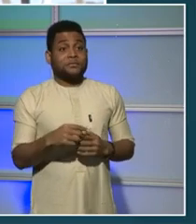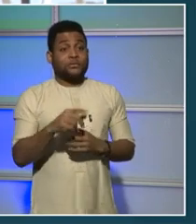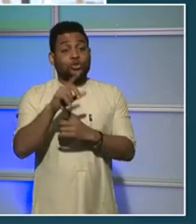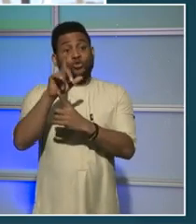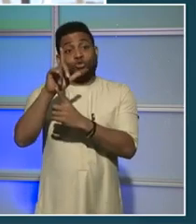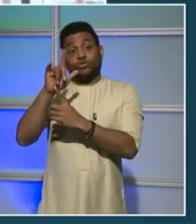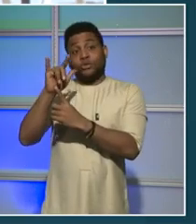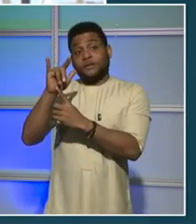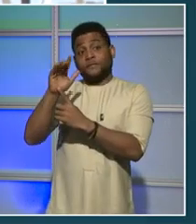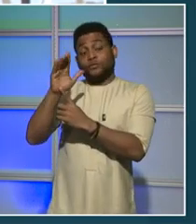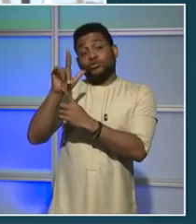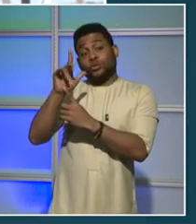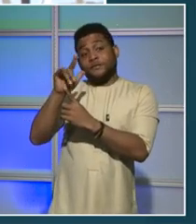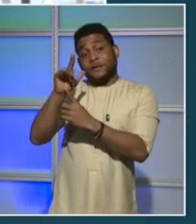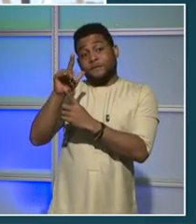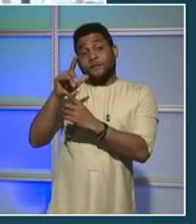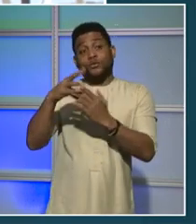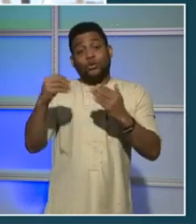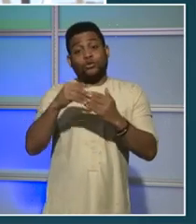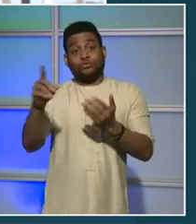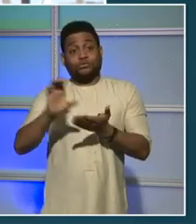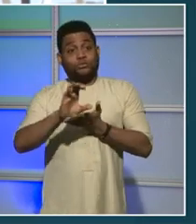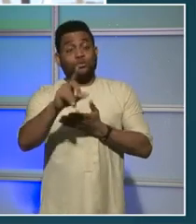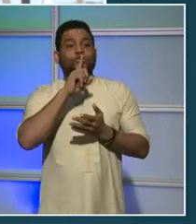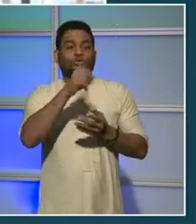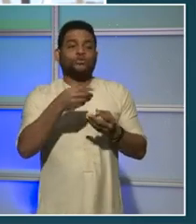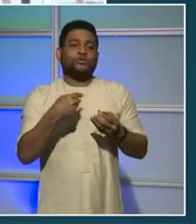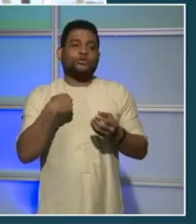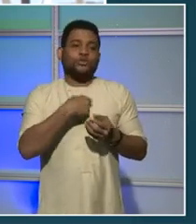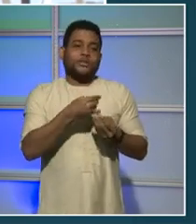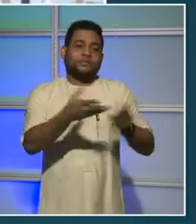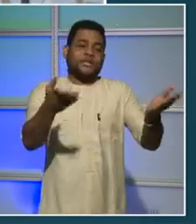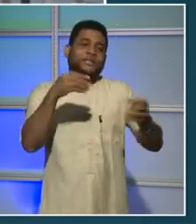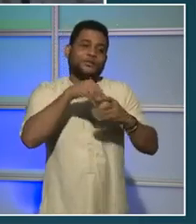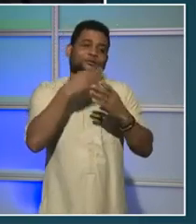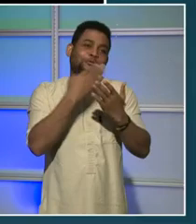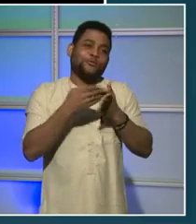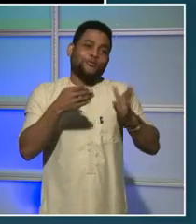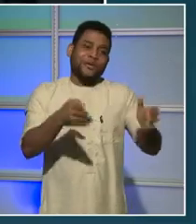Thank you in advance for helping us serve you better. Bye now!